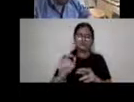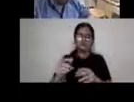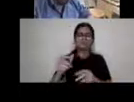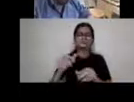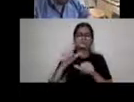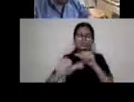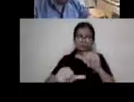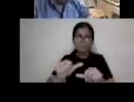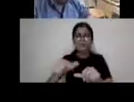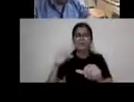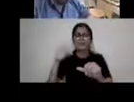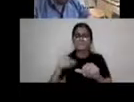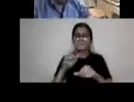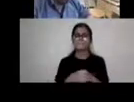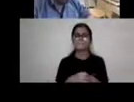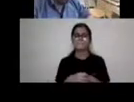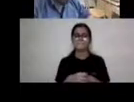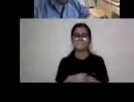for you.